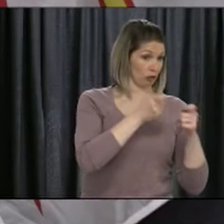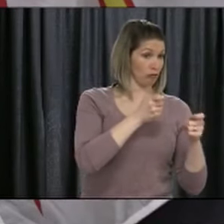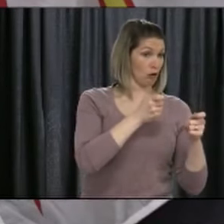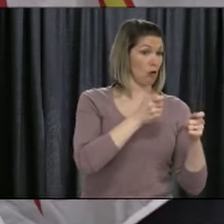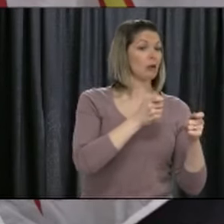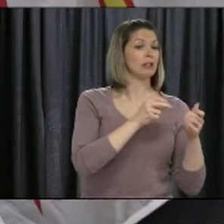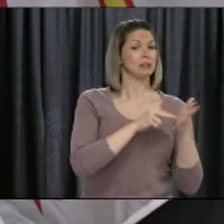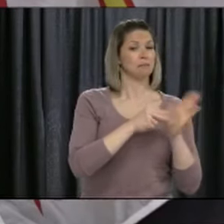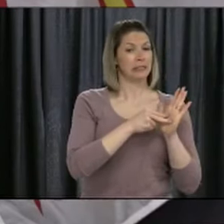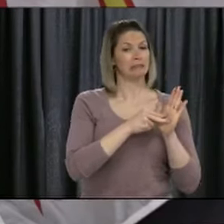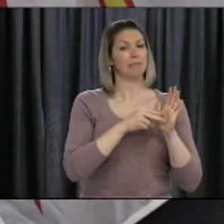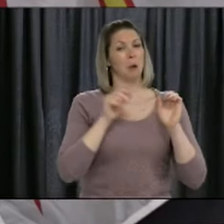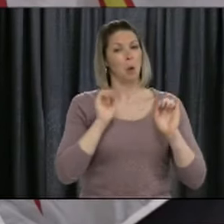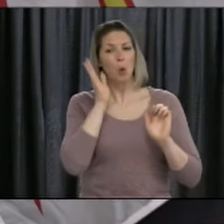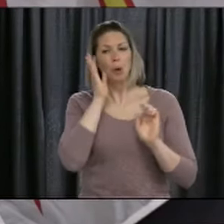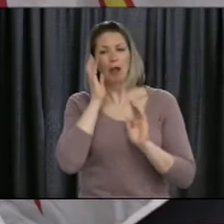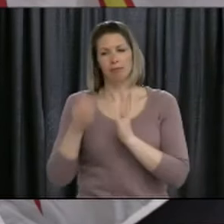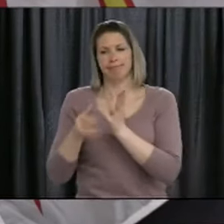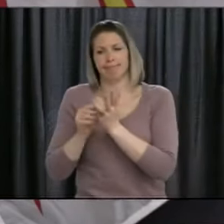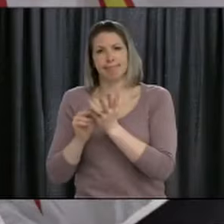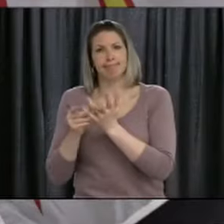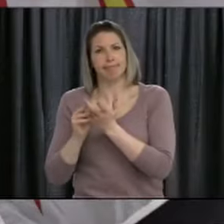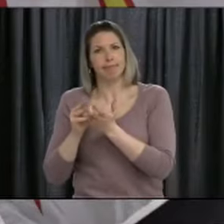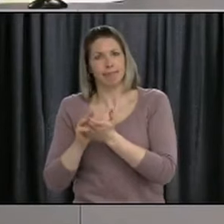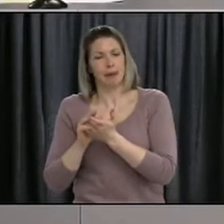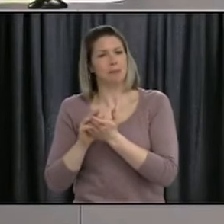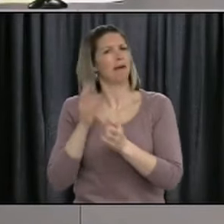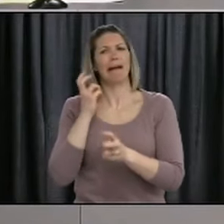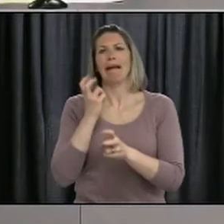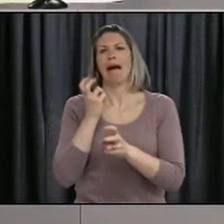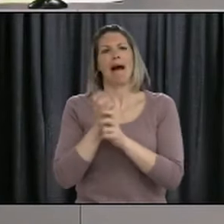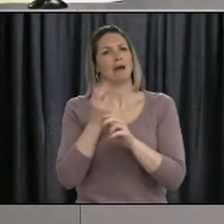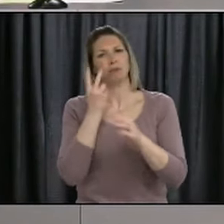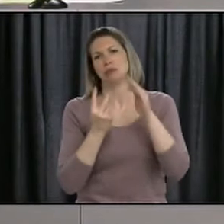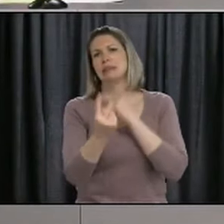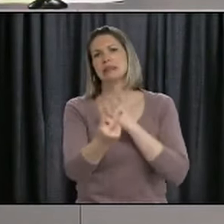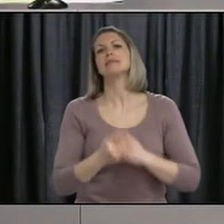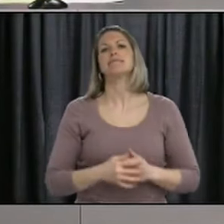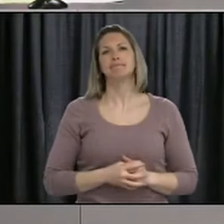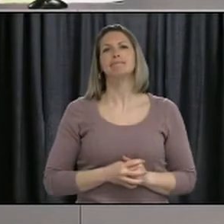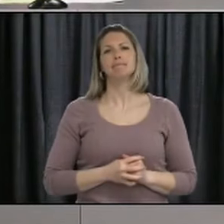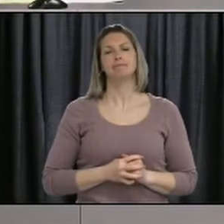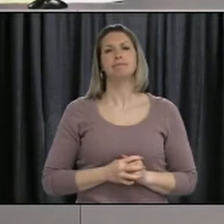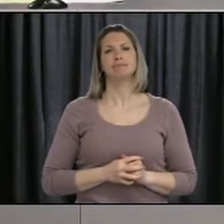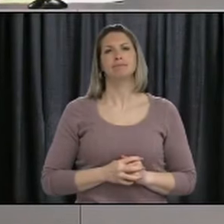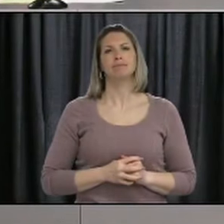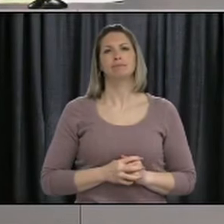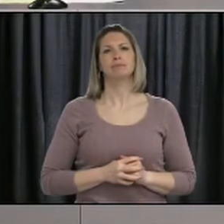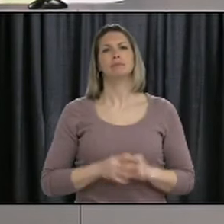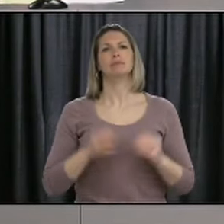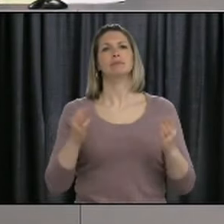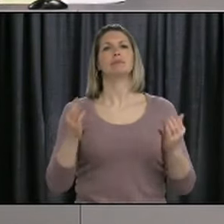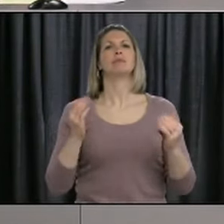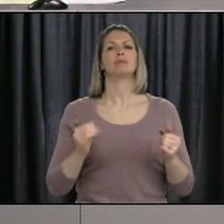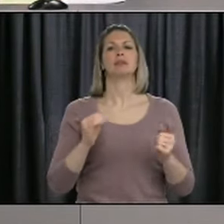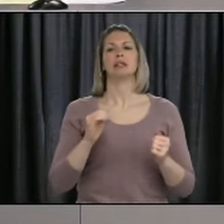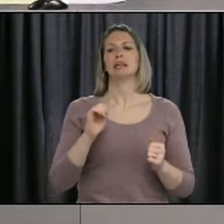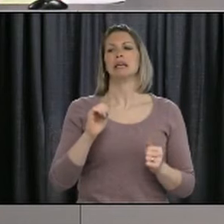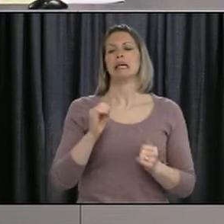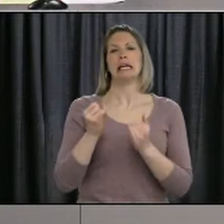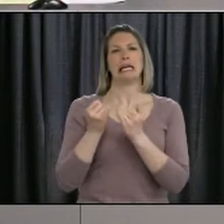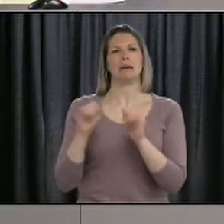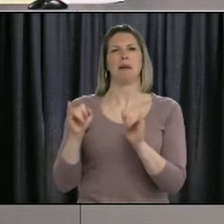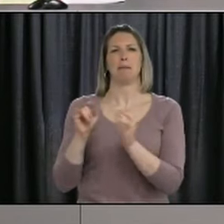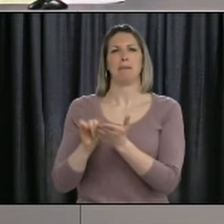difficult to predict that with any kind of certainty at this point. Our next questions are from Drew Brown of The Independent. Please go